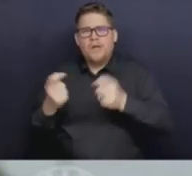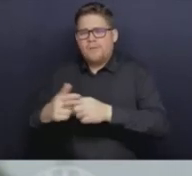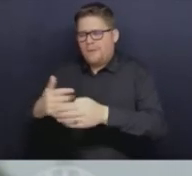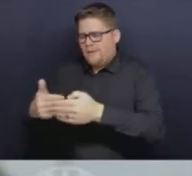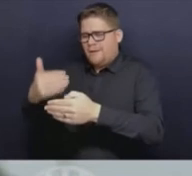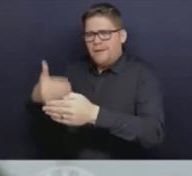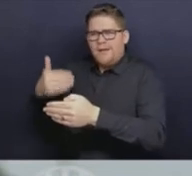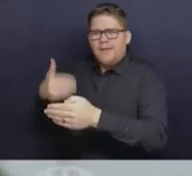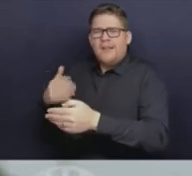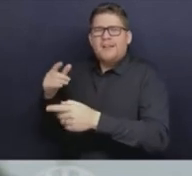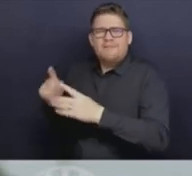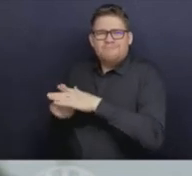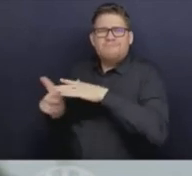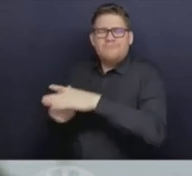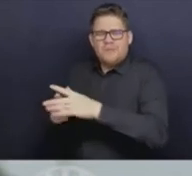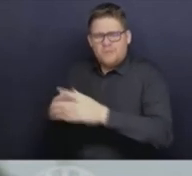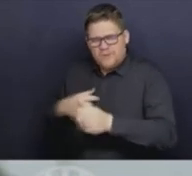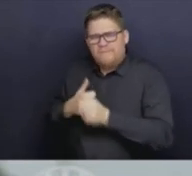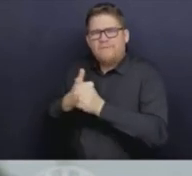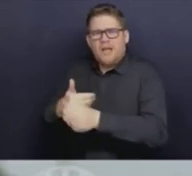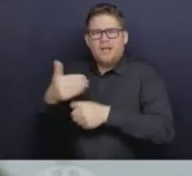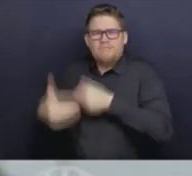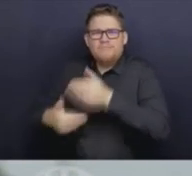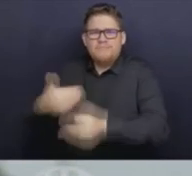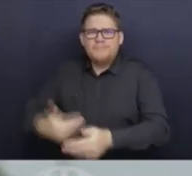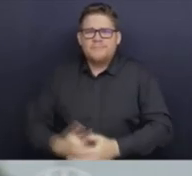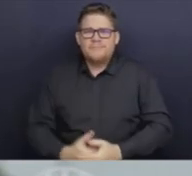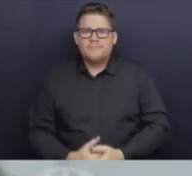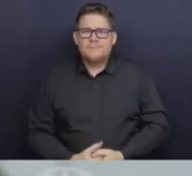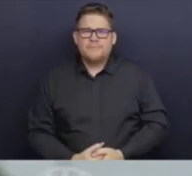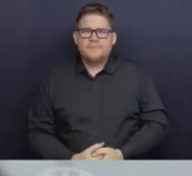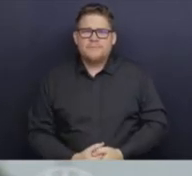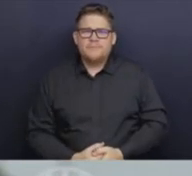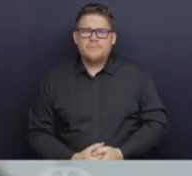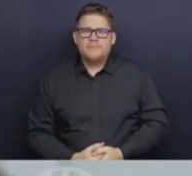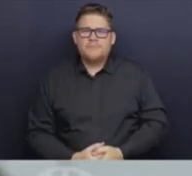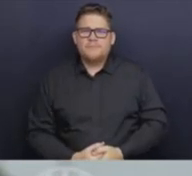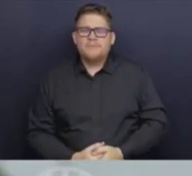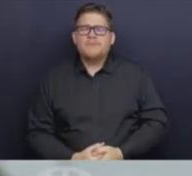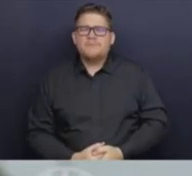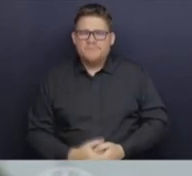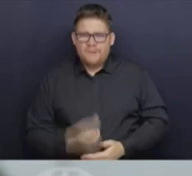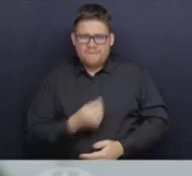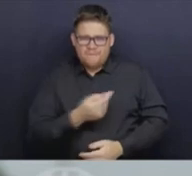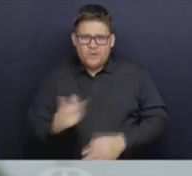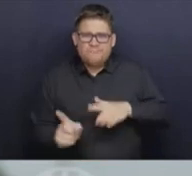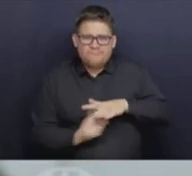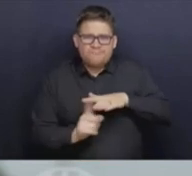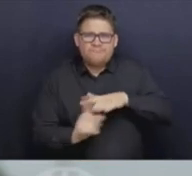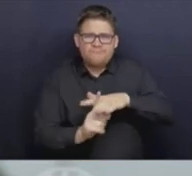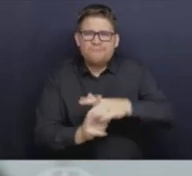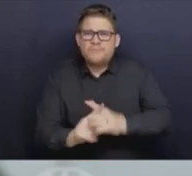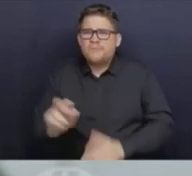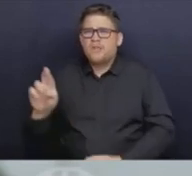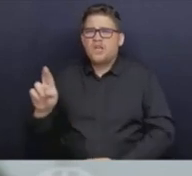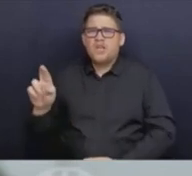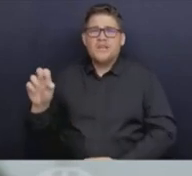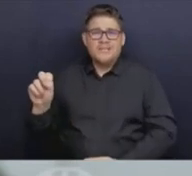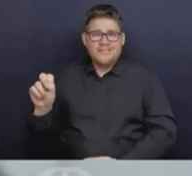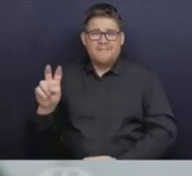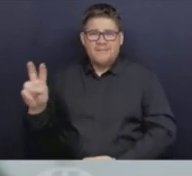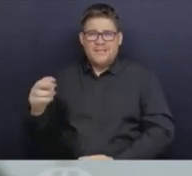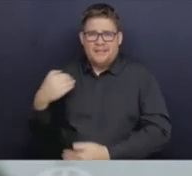different respiratory viruses over this last few weeks, we've also seen a bit of norovirus, which has started to cause